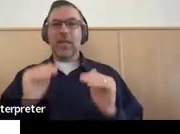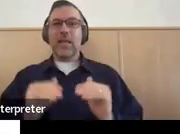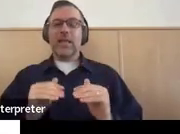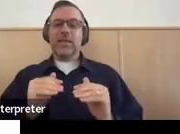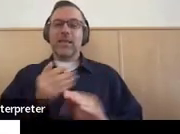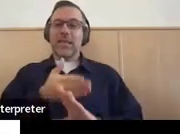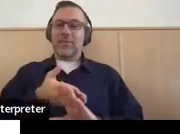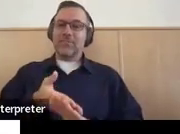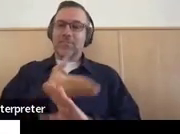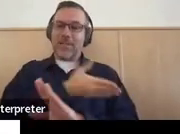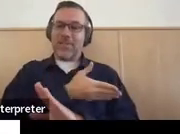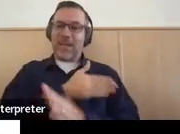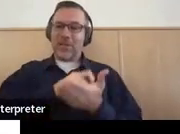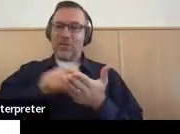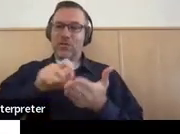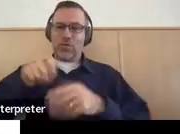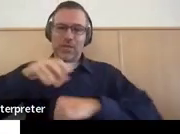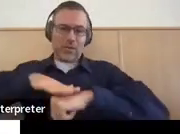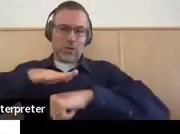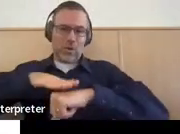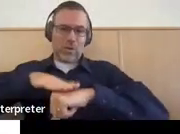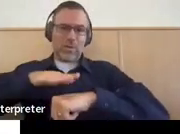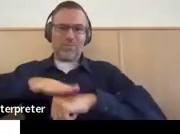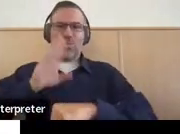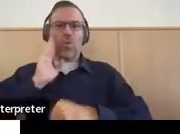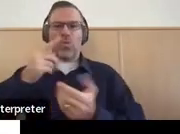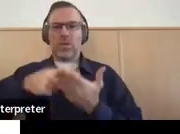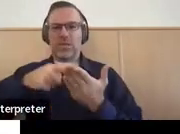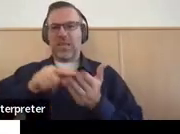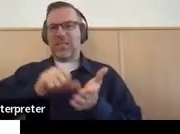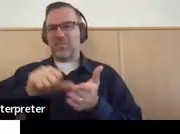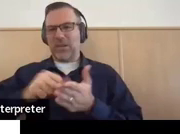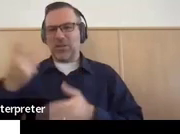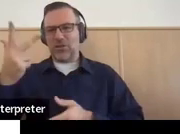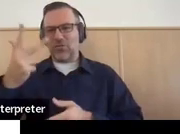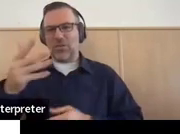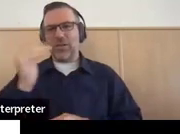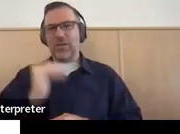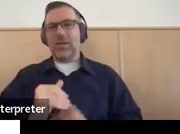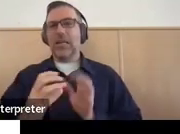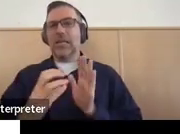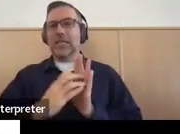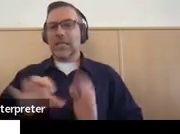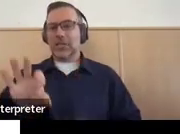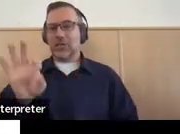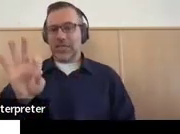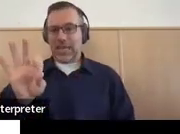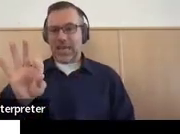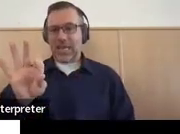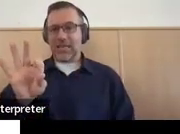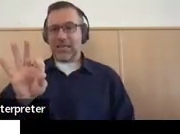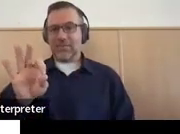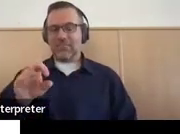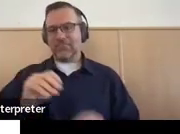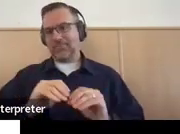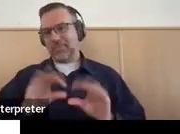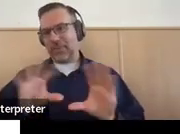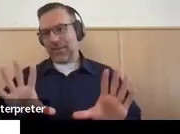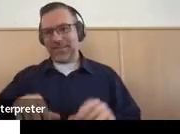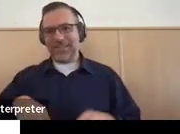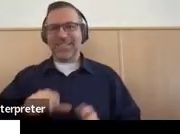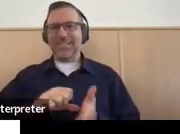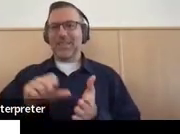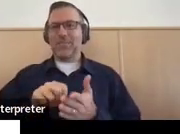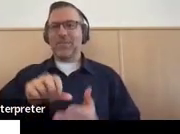is on page three, we'll be talking about that. We'll be talking about section nine of the IEP, obviously, which is on pages